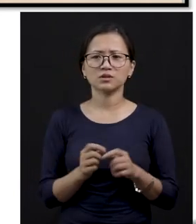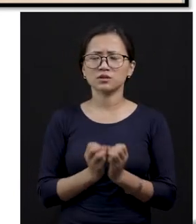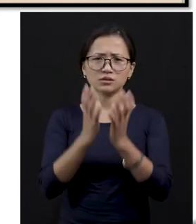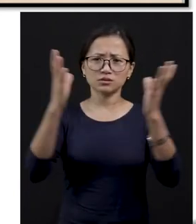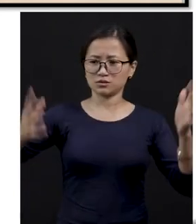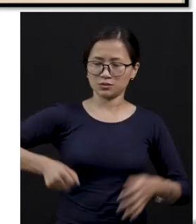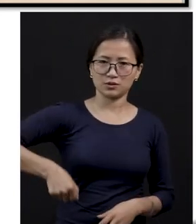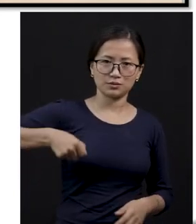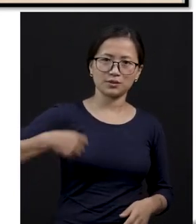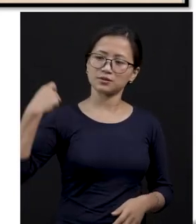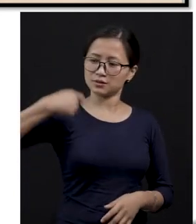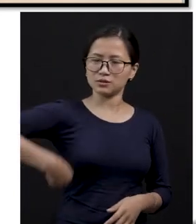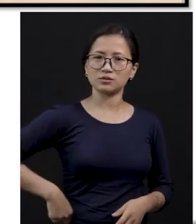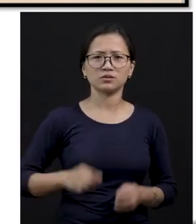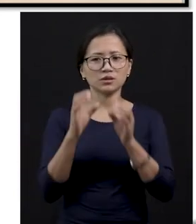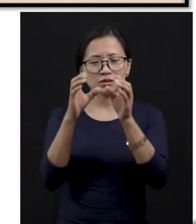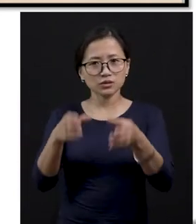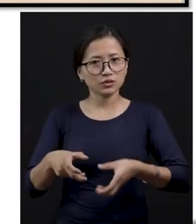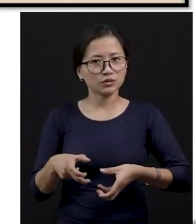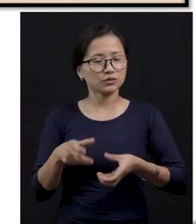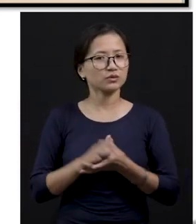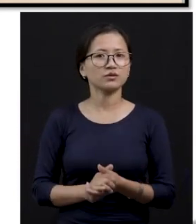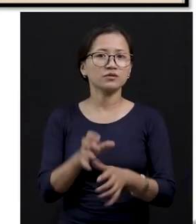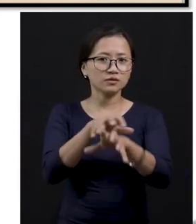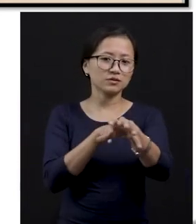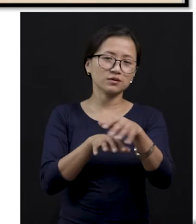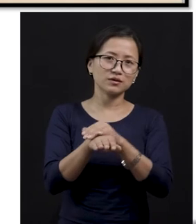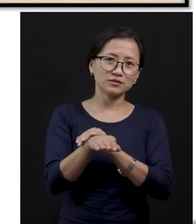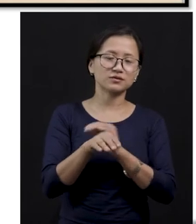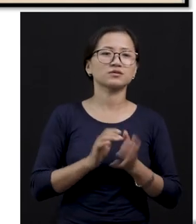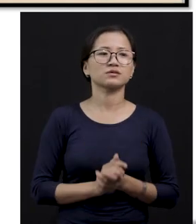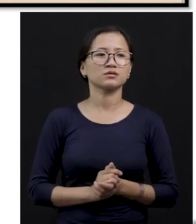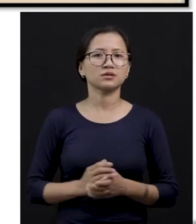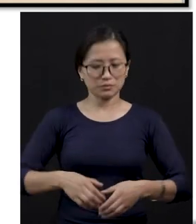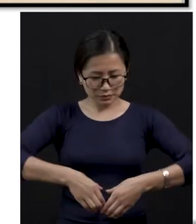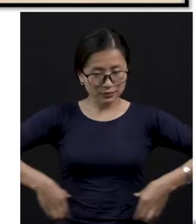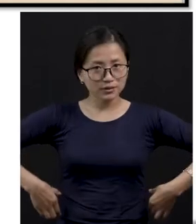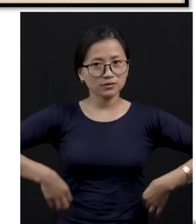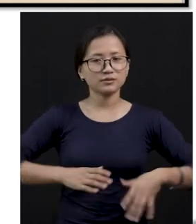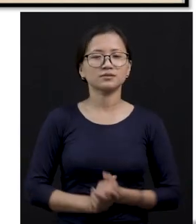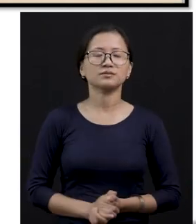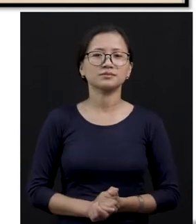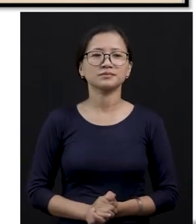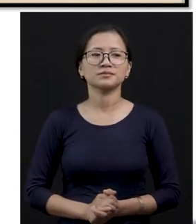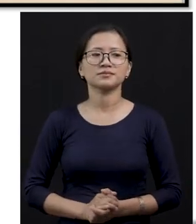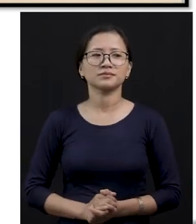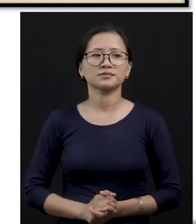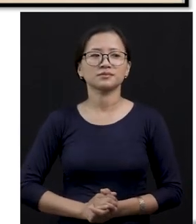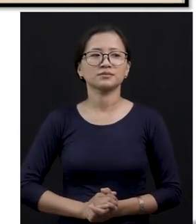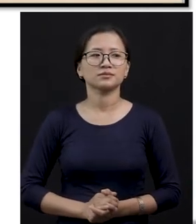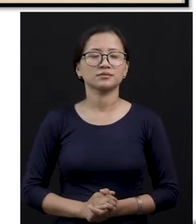so many bags, shoes, gloves, belts, right? See?